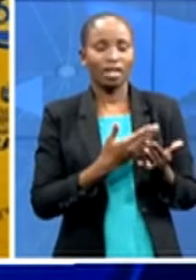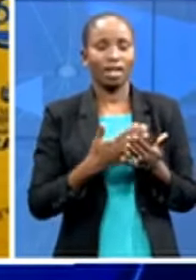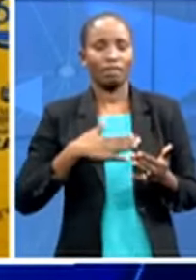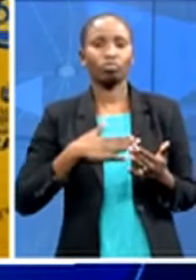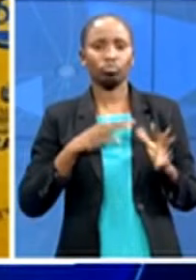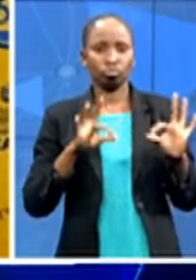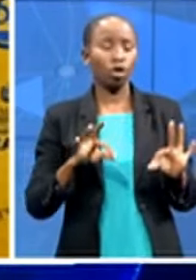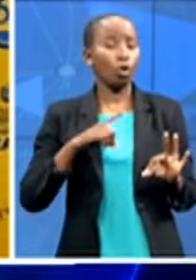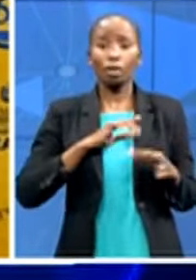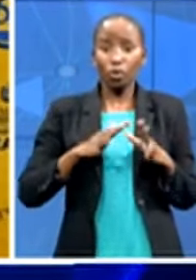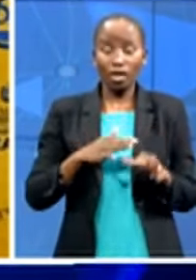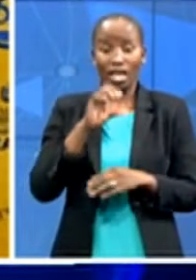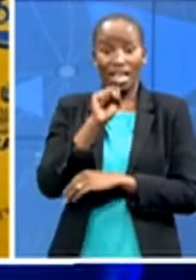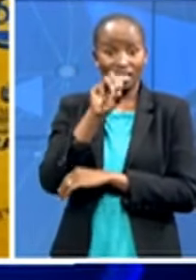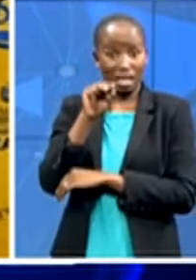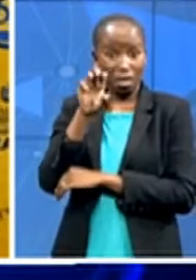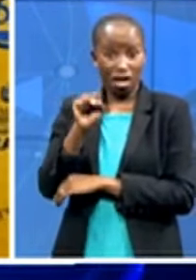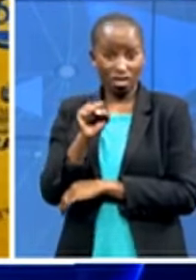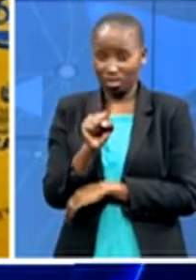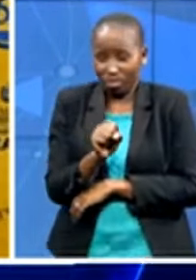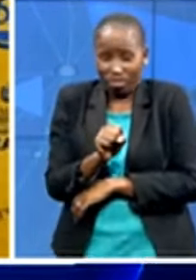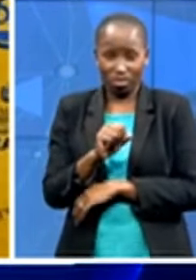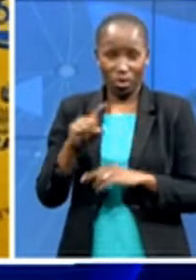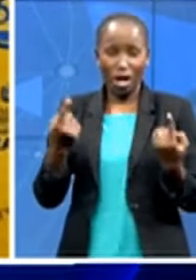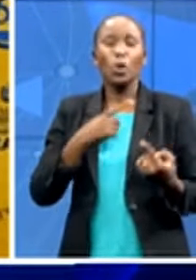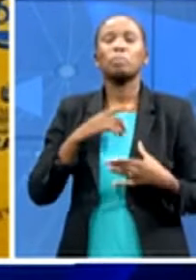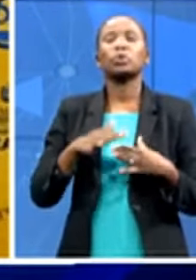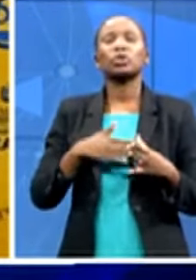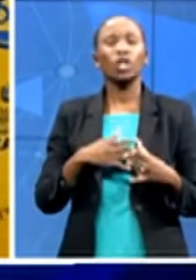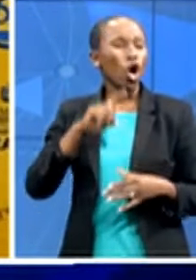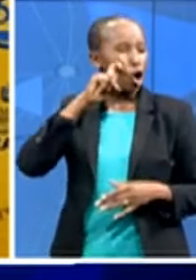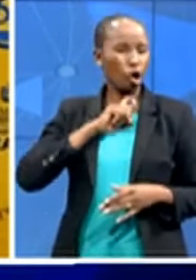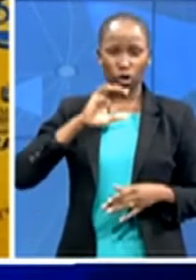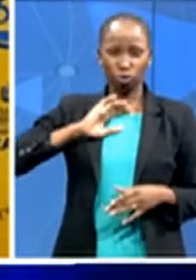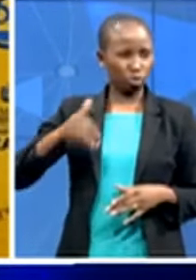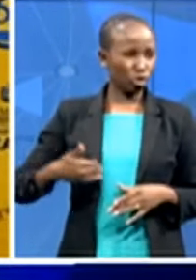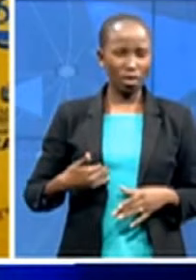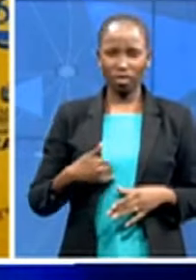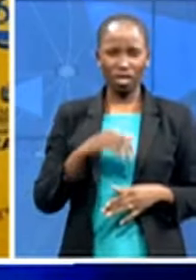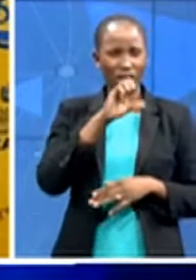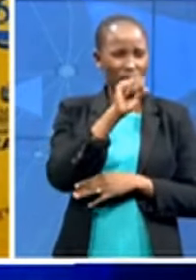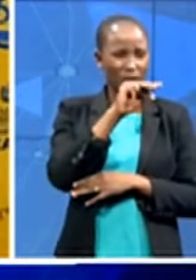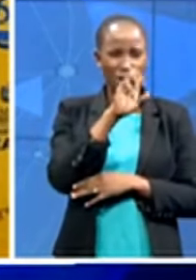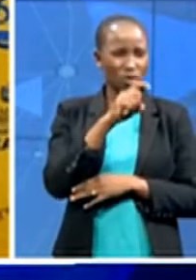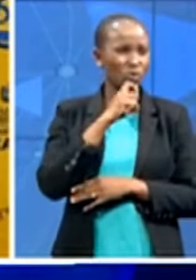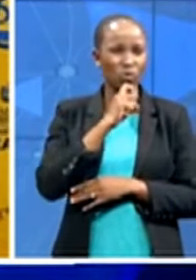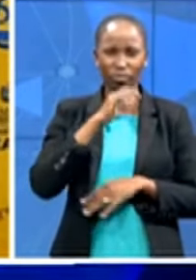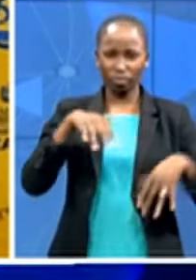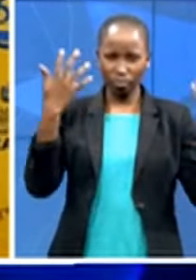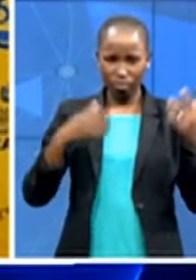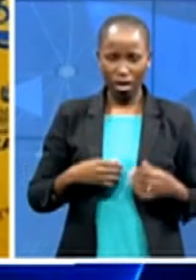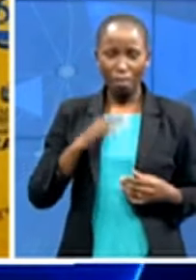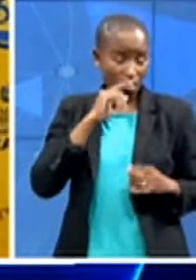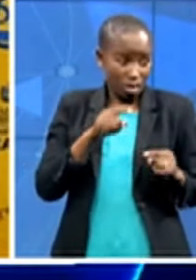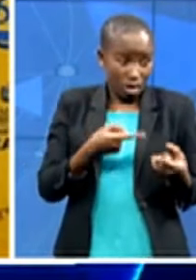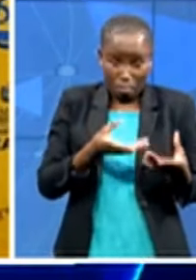lady from kamakuleke does not have network she will never receive the sms so we are going to